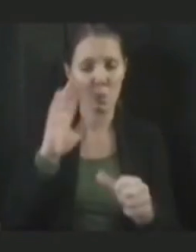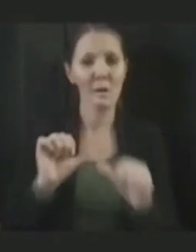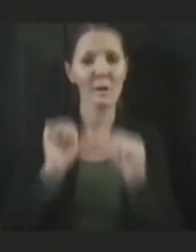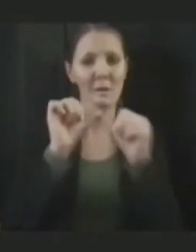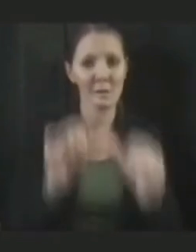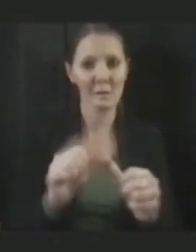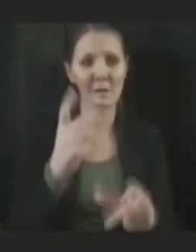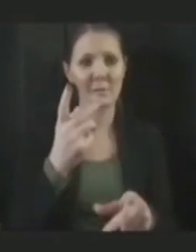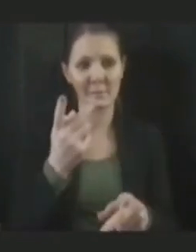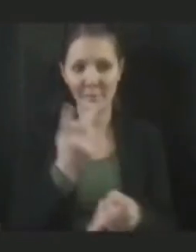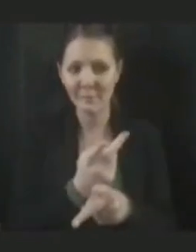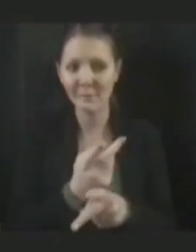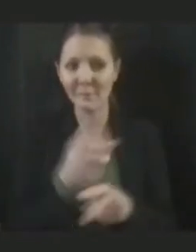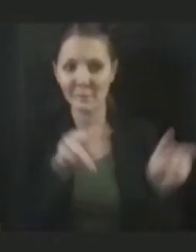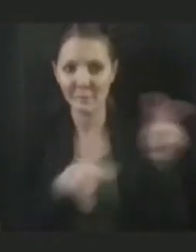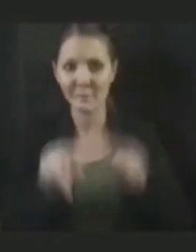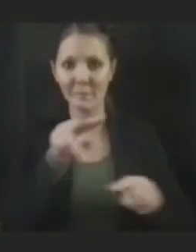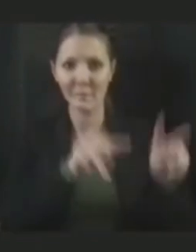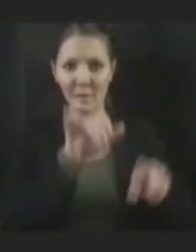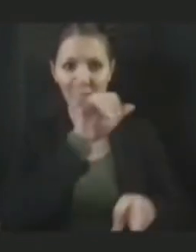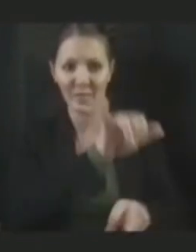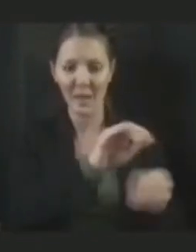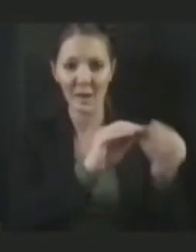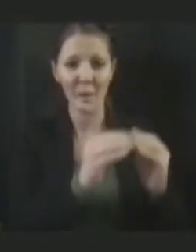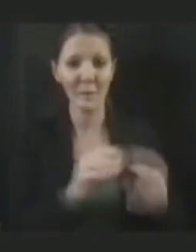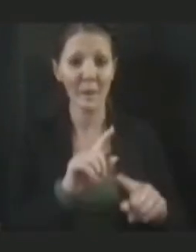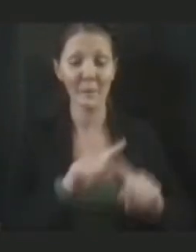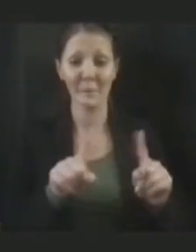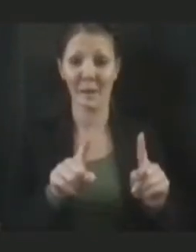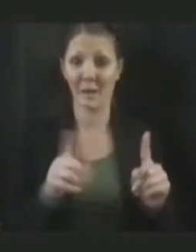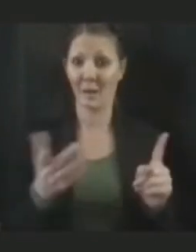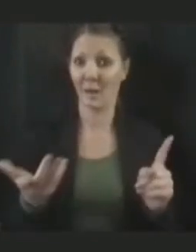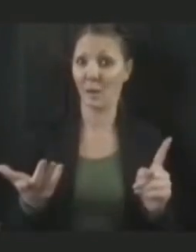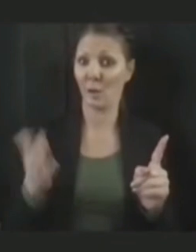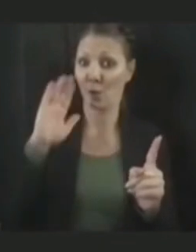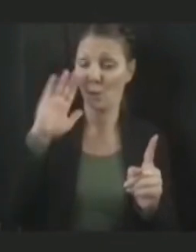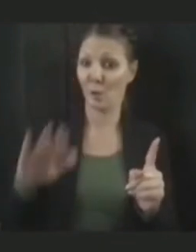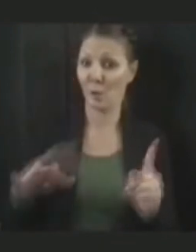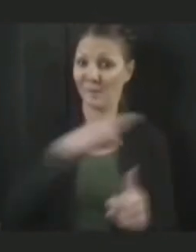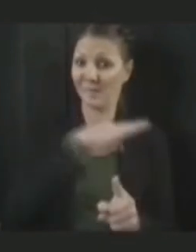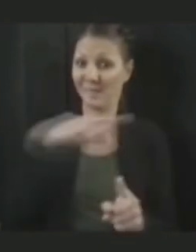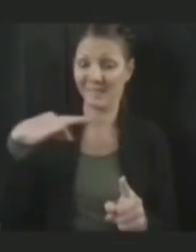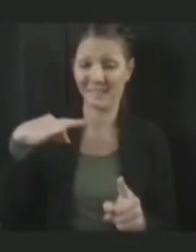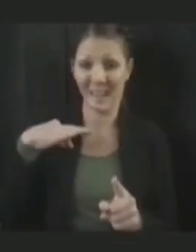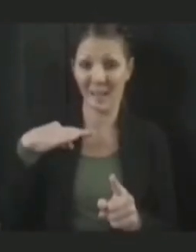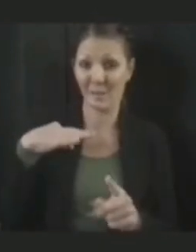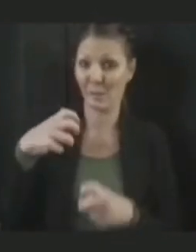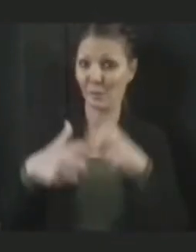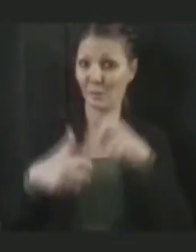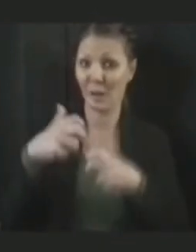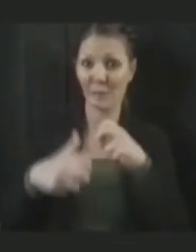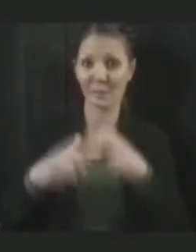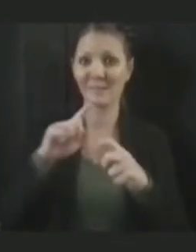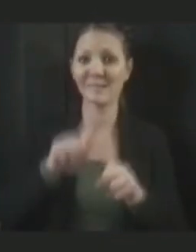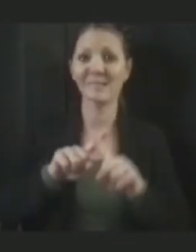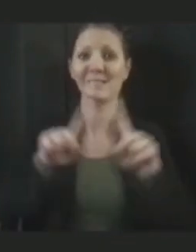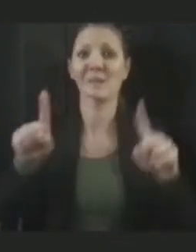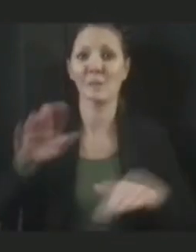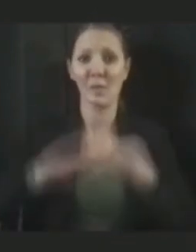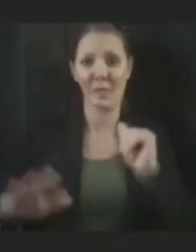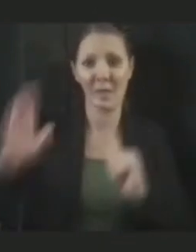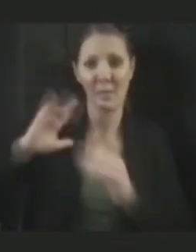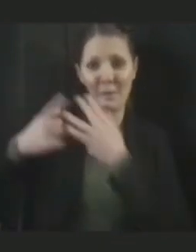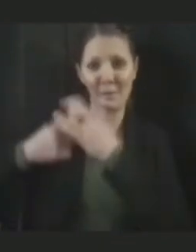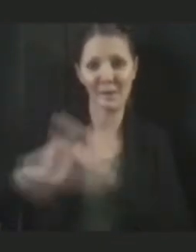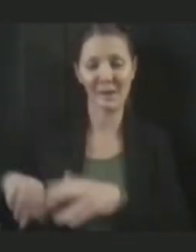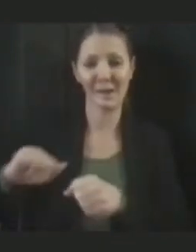standing up a facility, we are just in a different place on staffing issues than we were in the earlier part of the pandemic when COVID